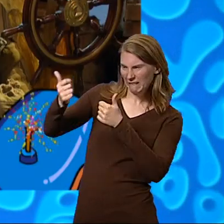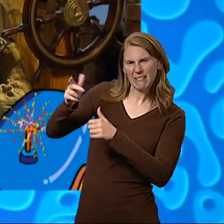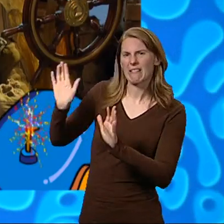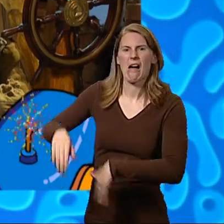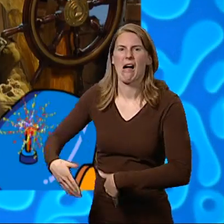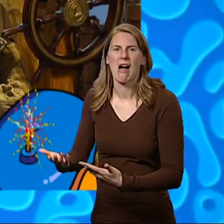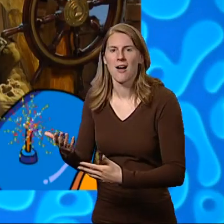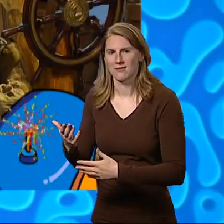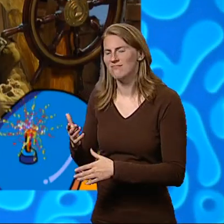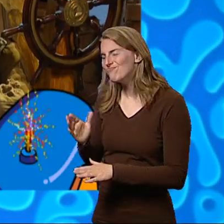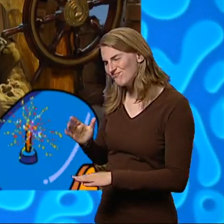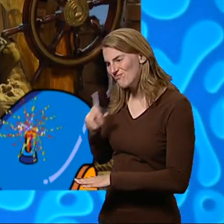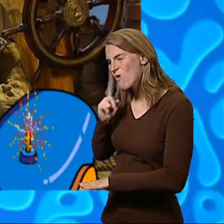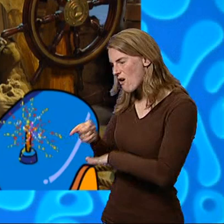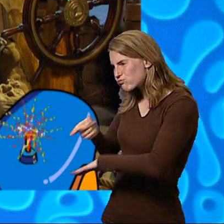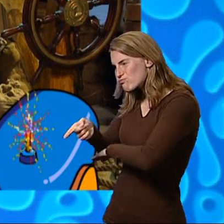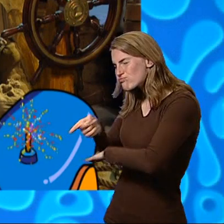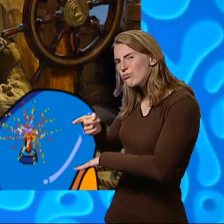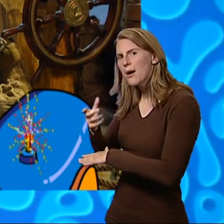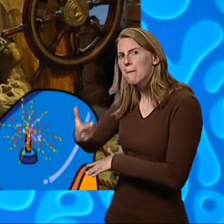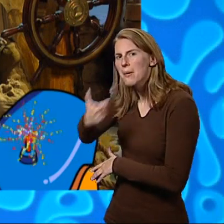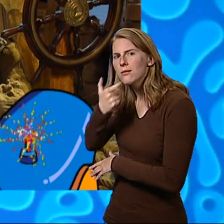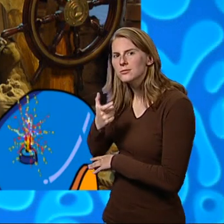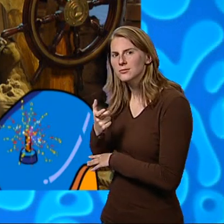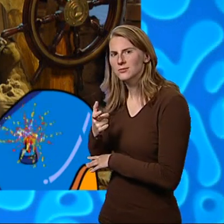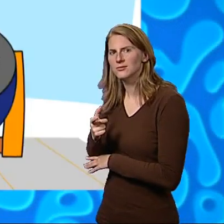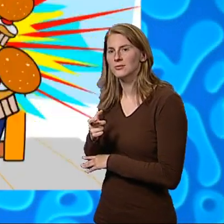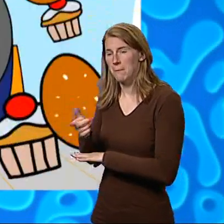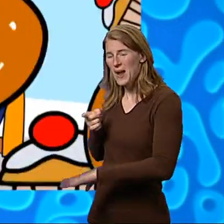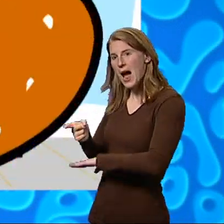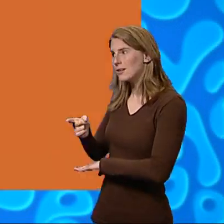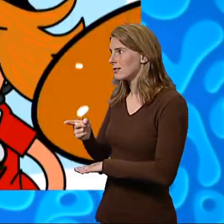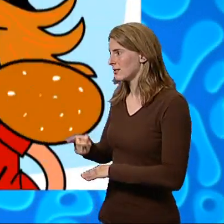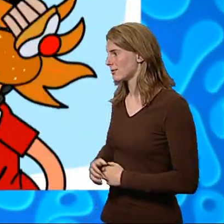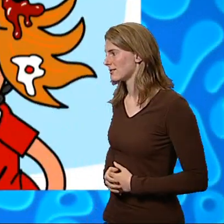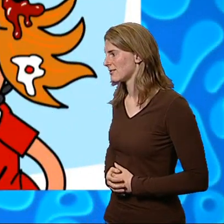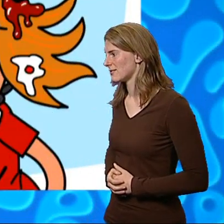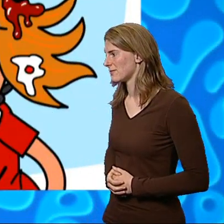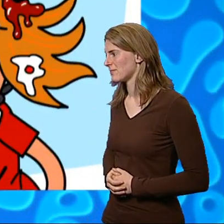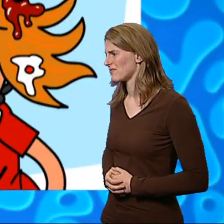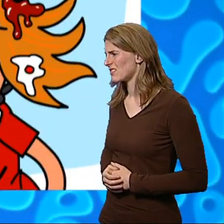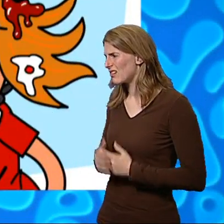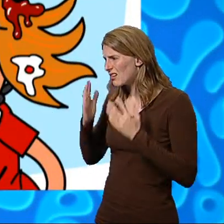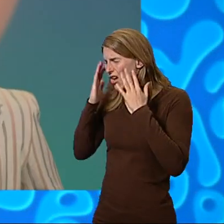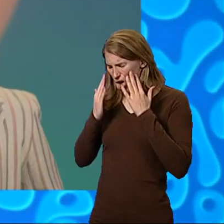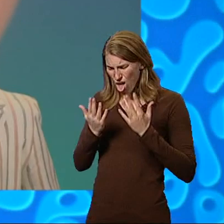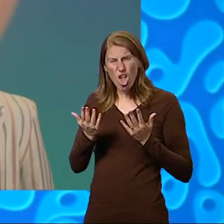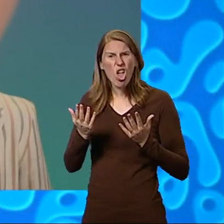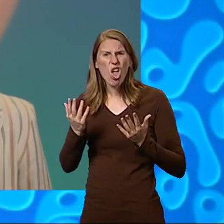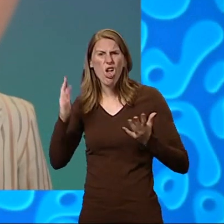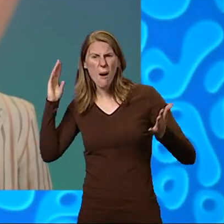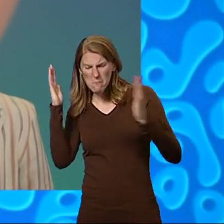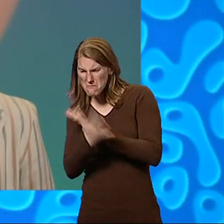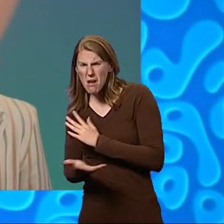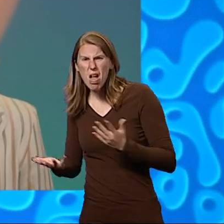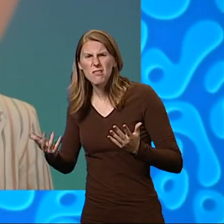Yes, there is. It fires buns, Ziggy explained. Bang! Wobbling welts, look at the